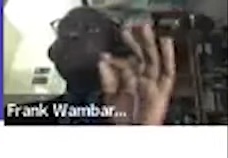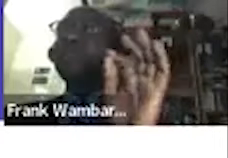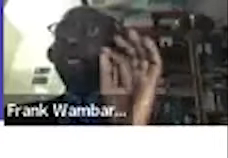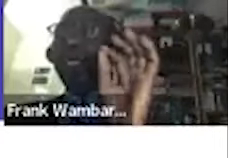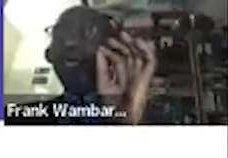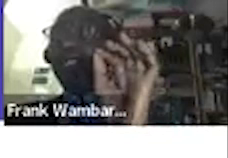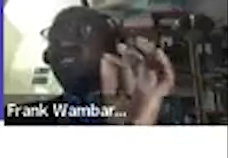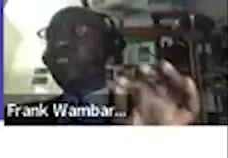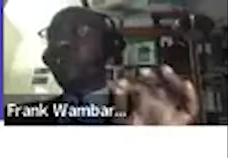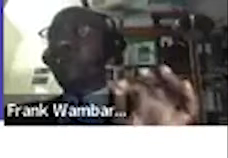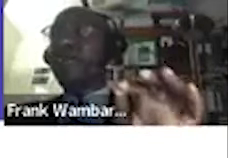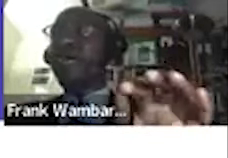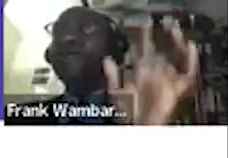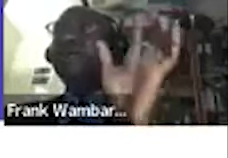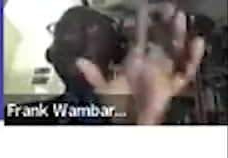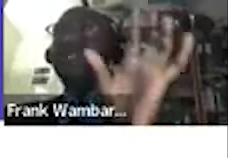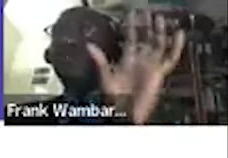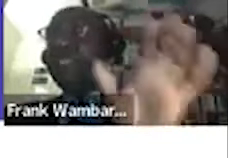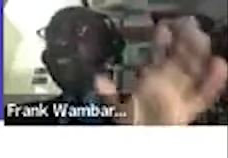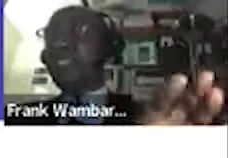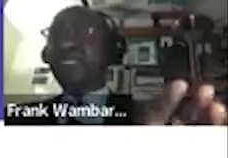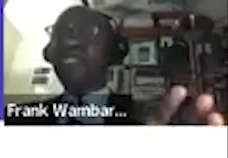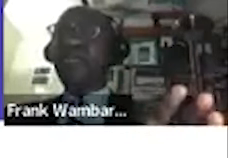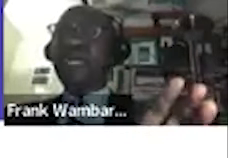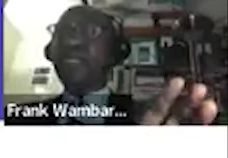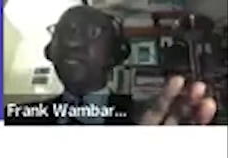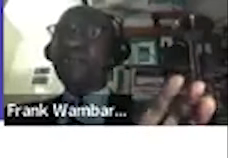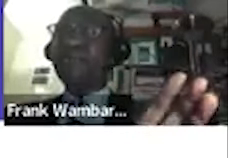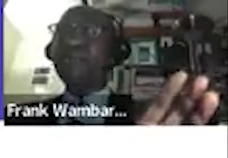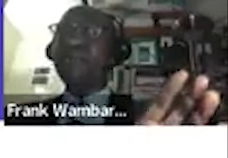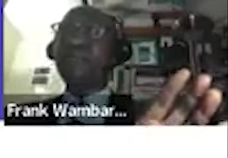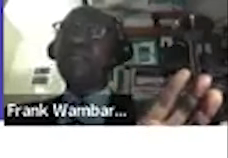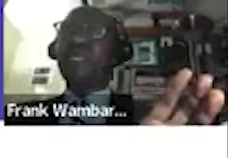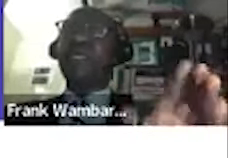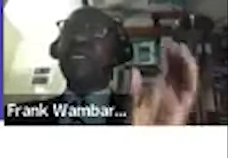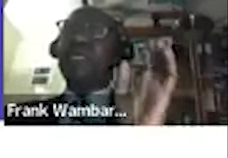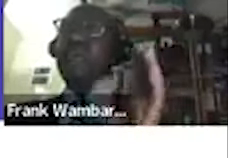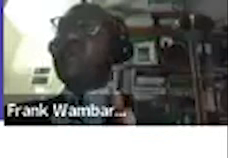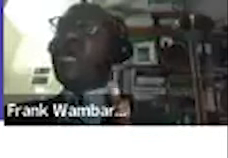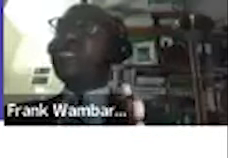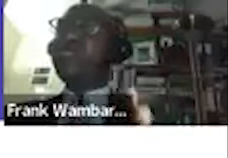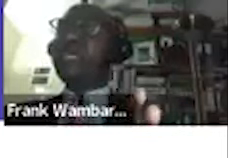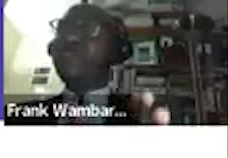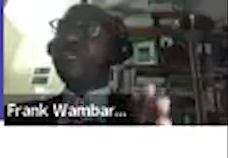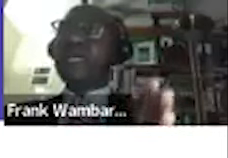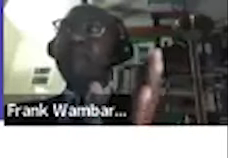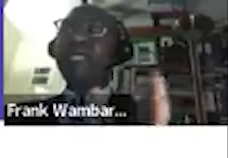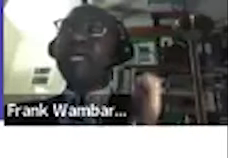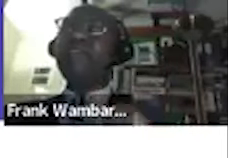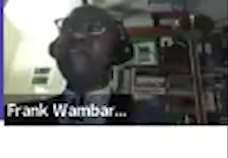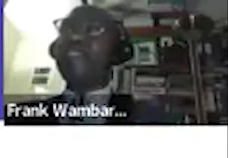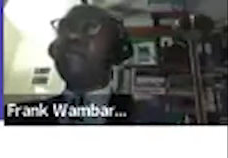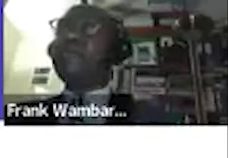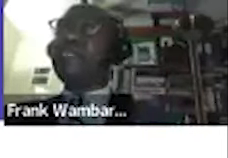favorable uh at the shortage of labor but within that particular period if you come with a student visa